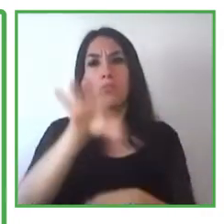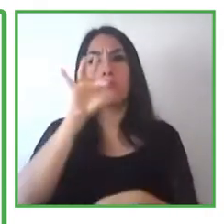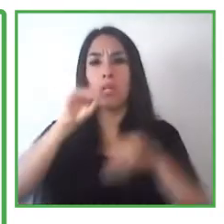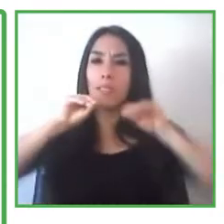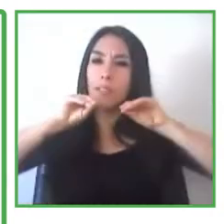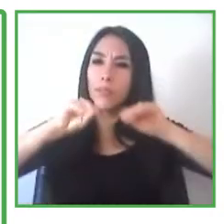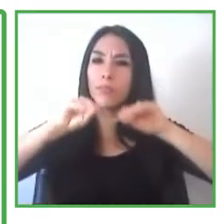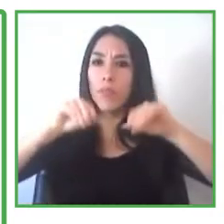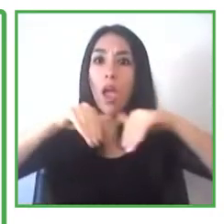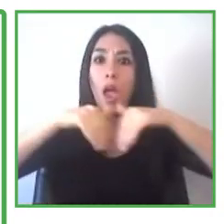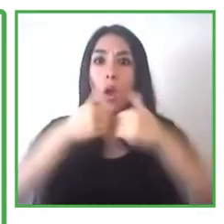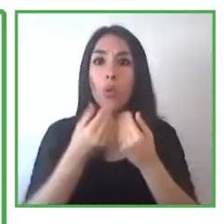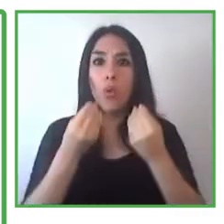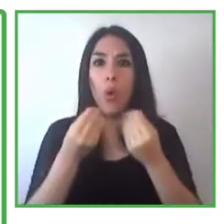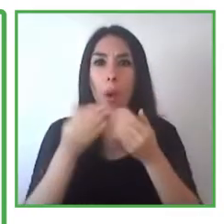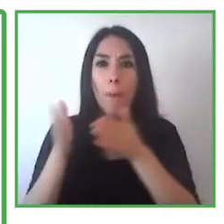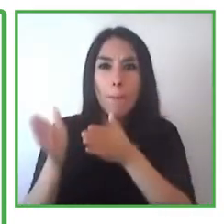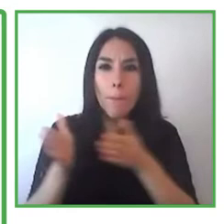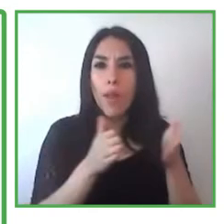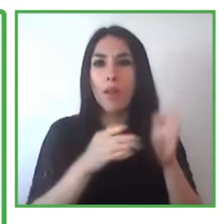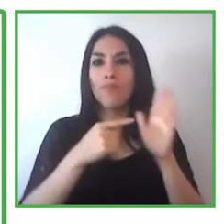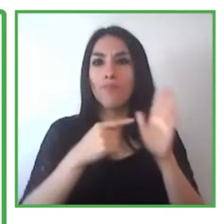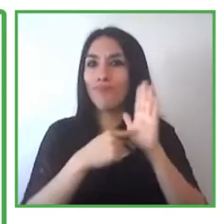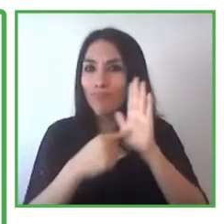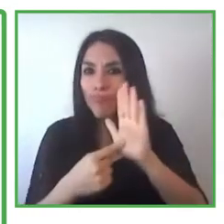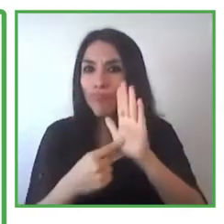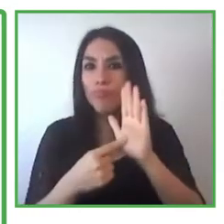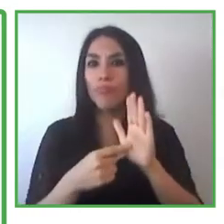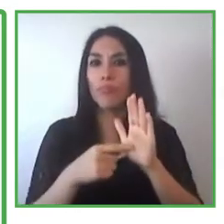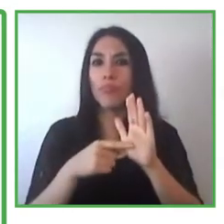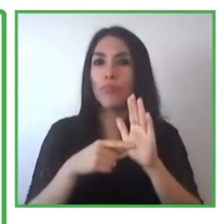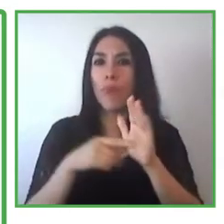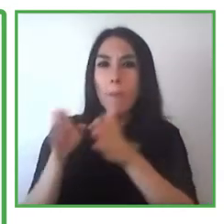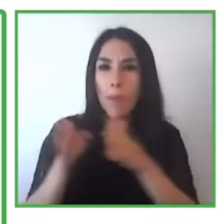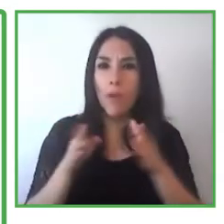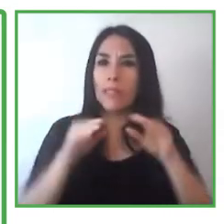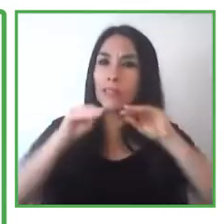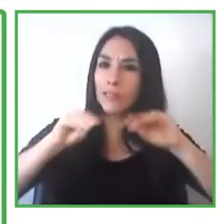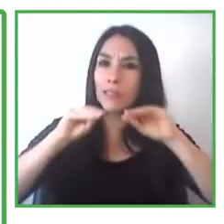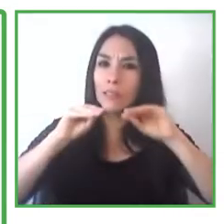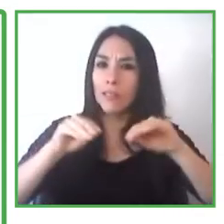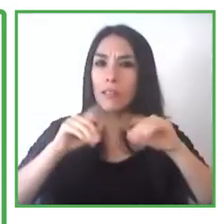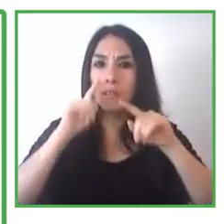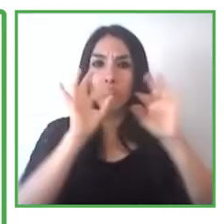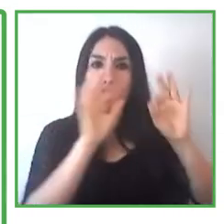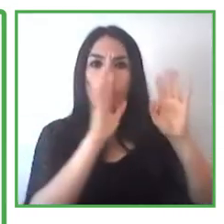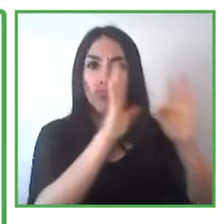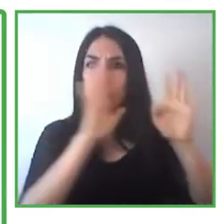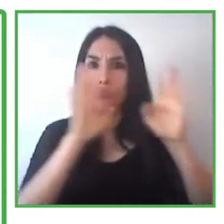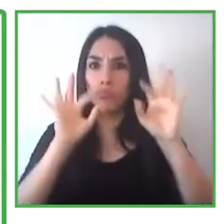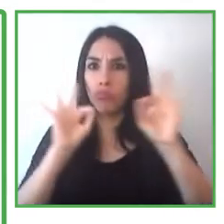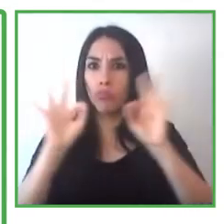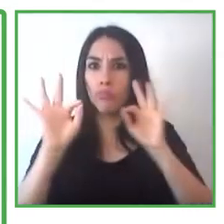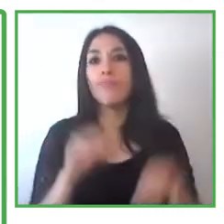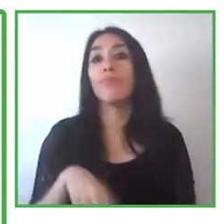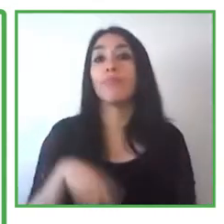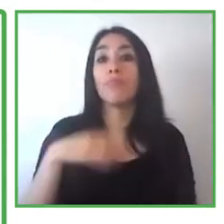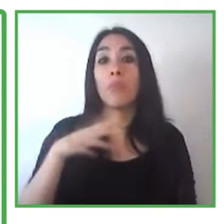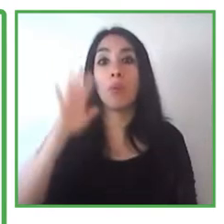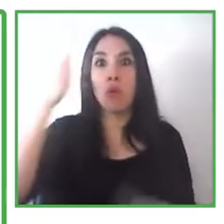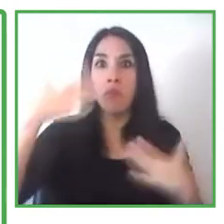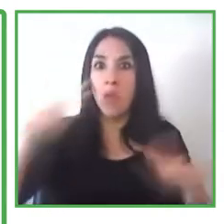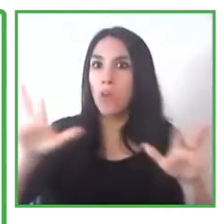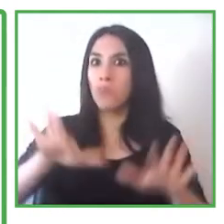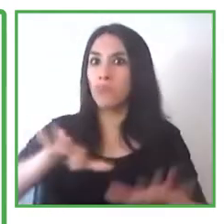so that they can afterwards hire that person with a disability. That is the